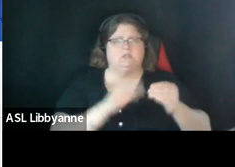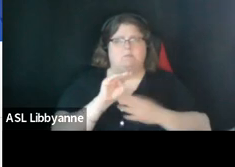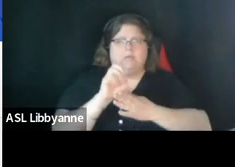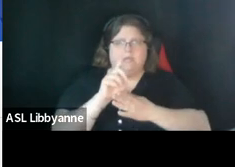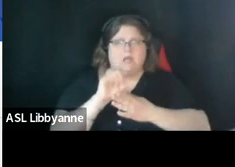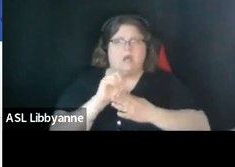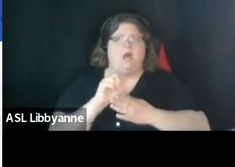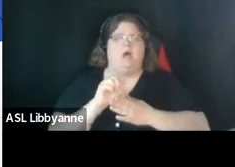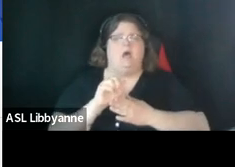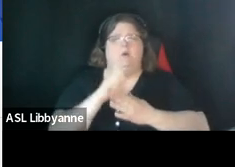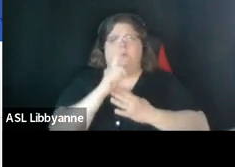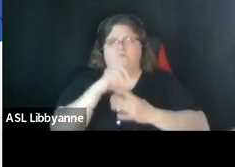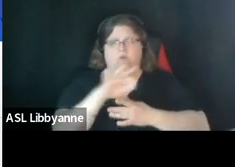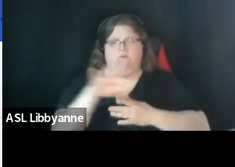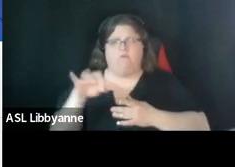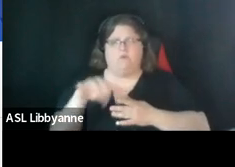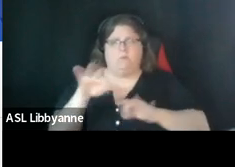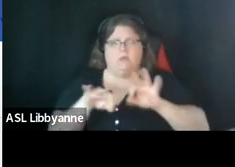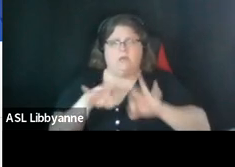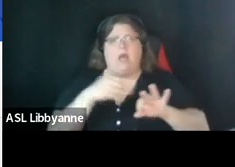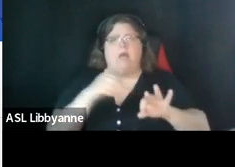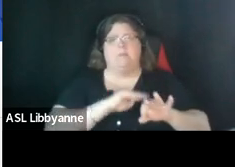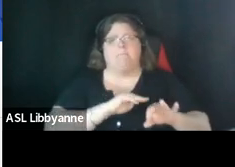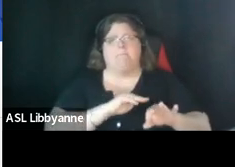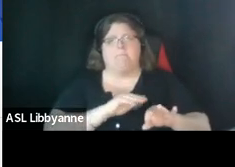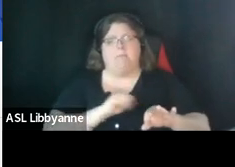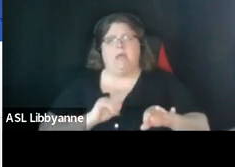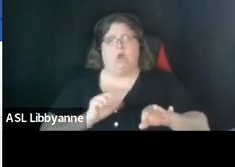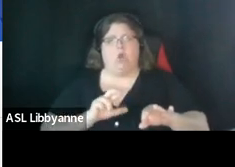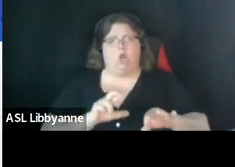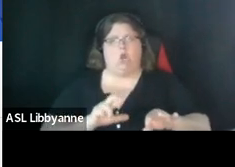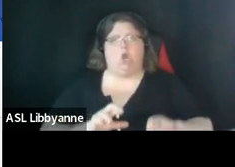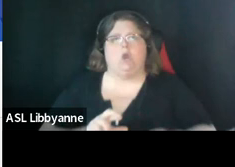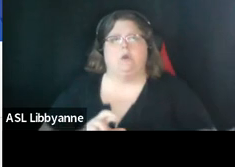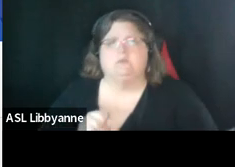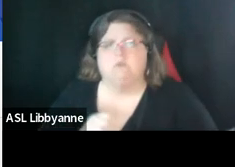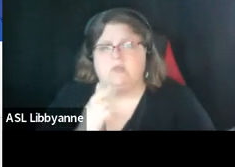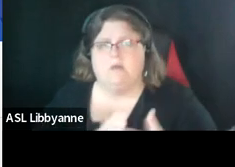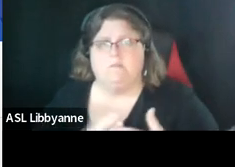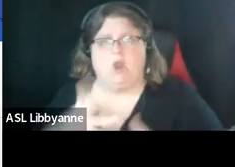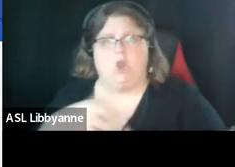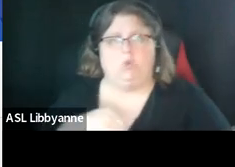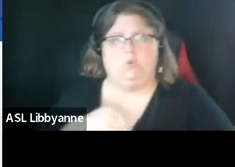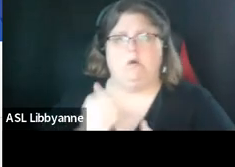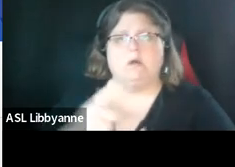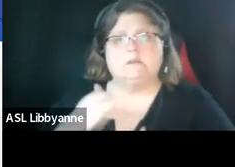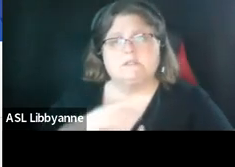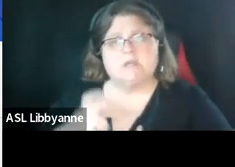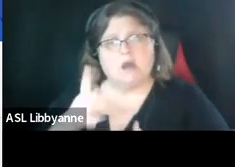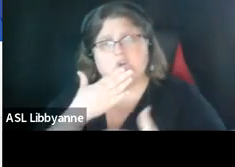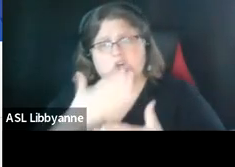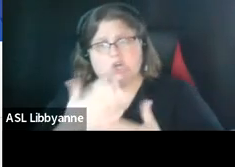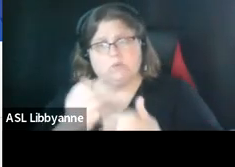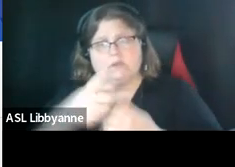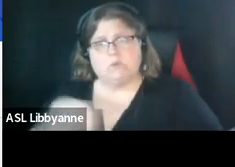schools school committee and the mayor um so that section um how does that section sit with with folks